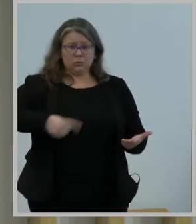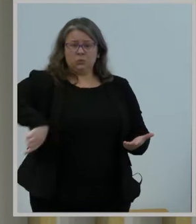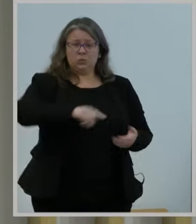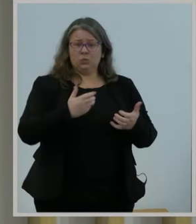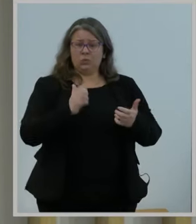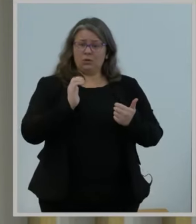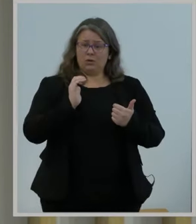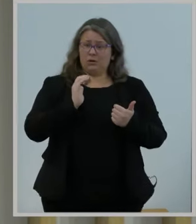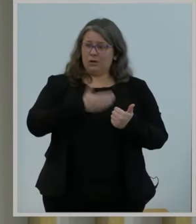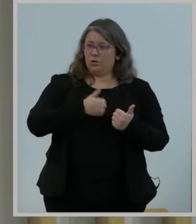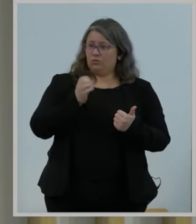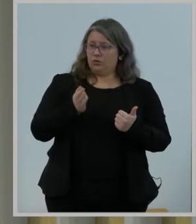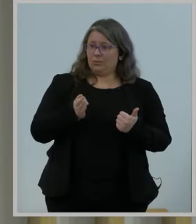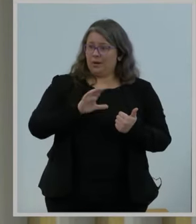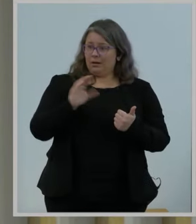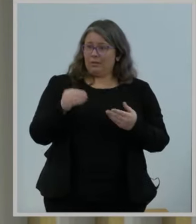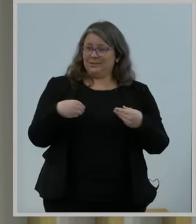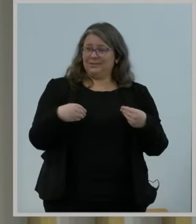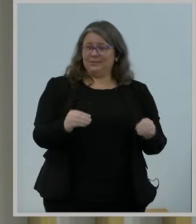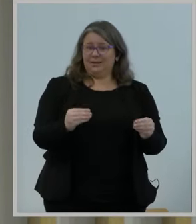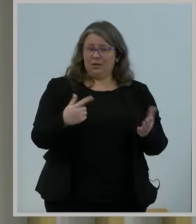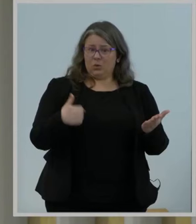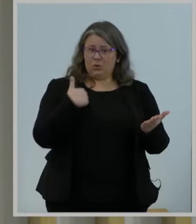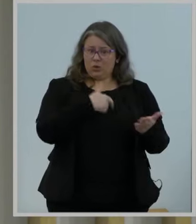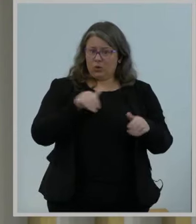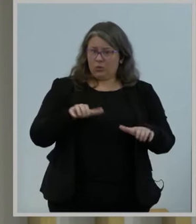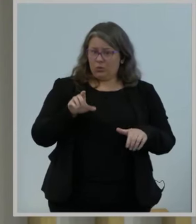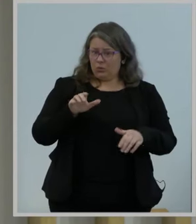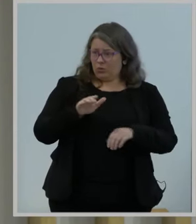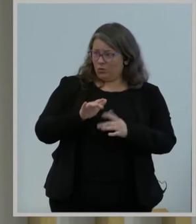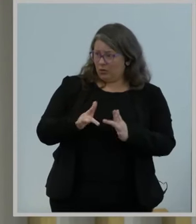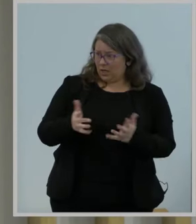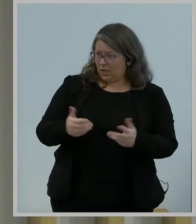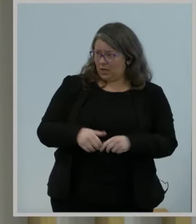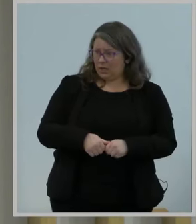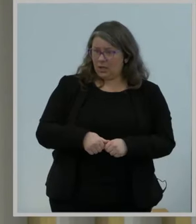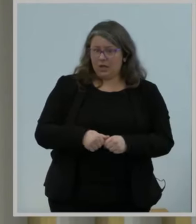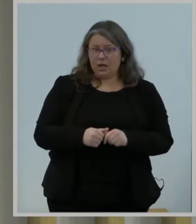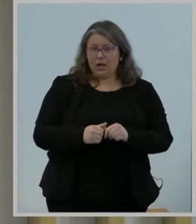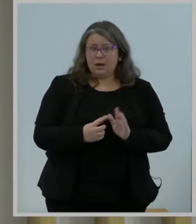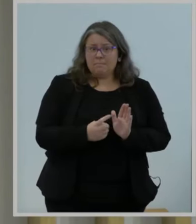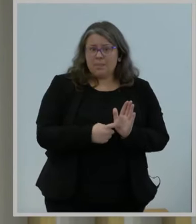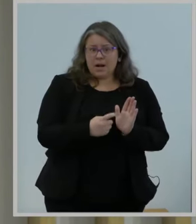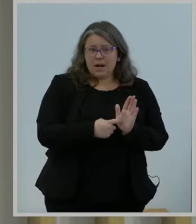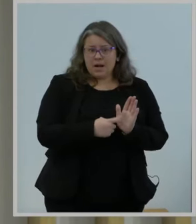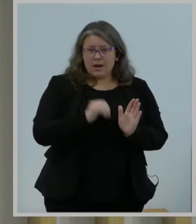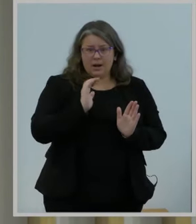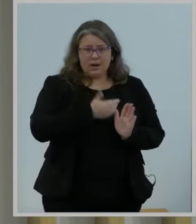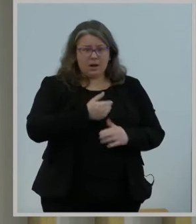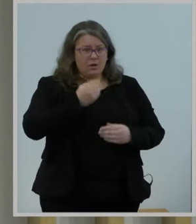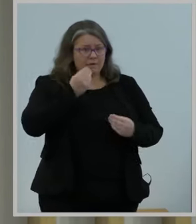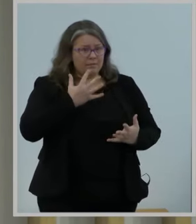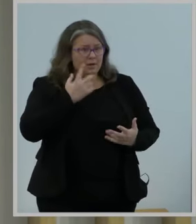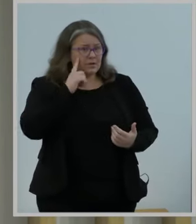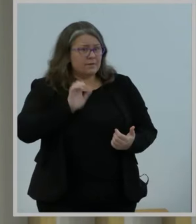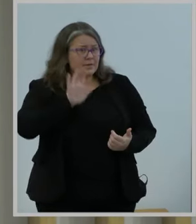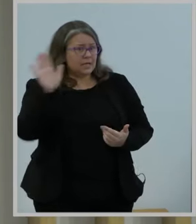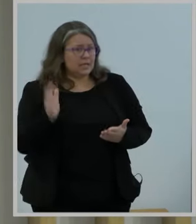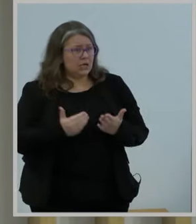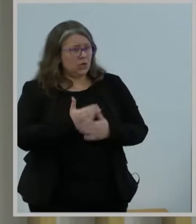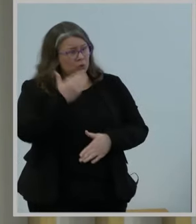Scraping our service for a payday from new artificial intelligence models? Doing any of this without our permission?